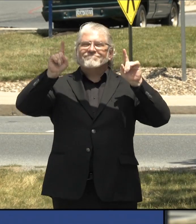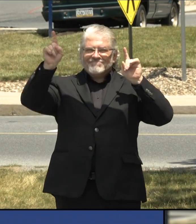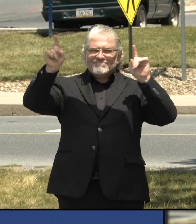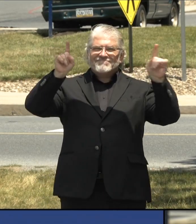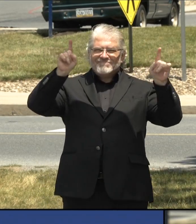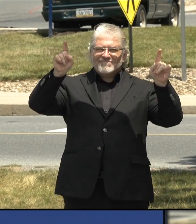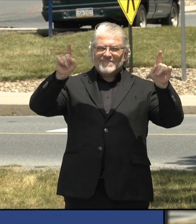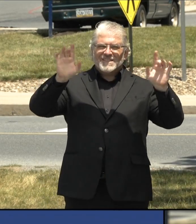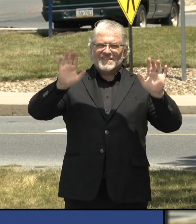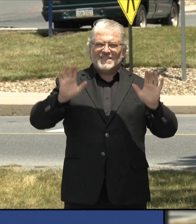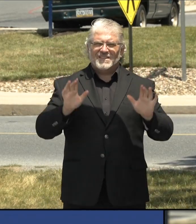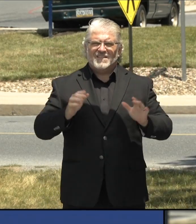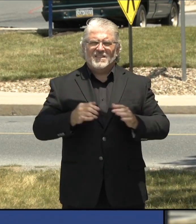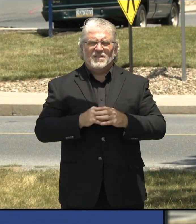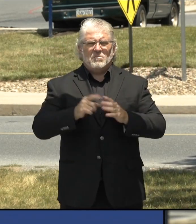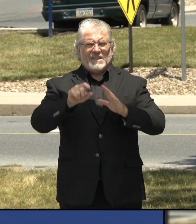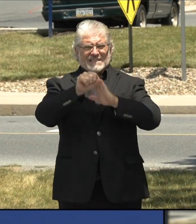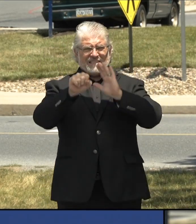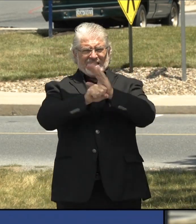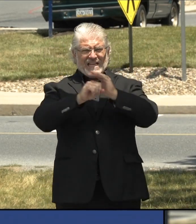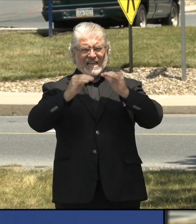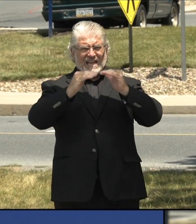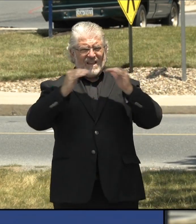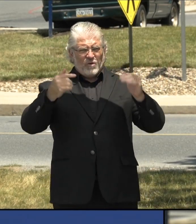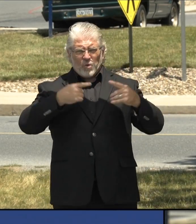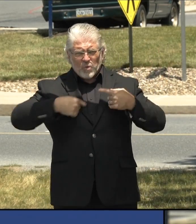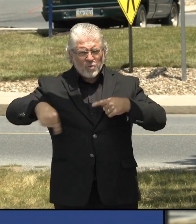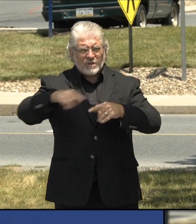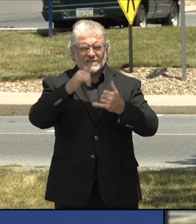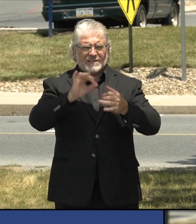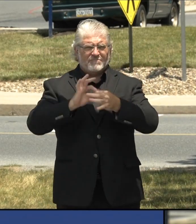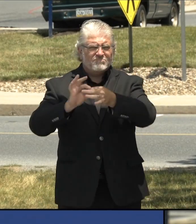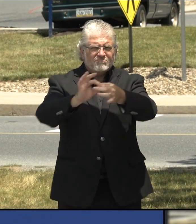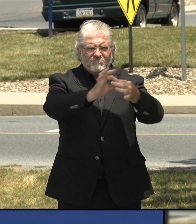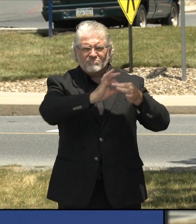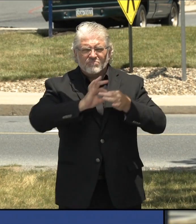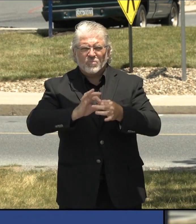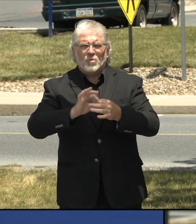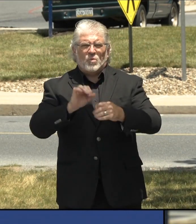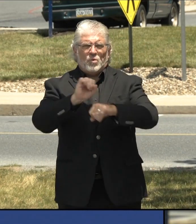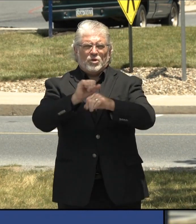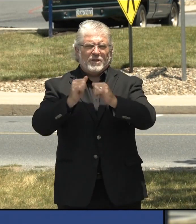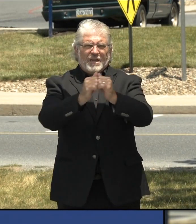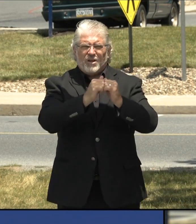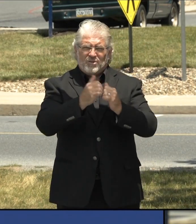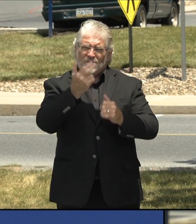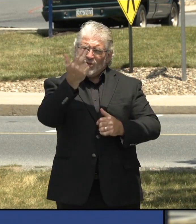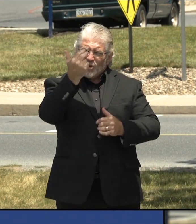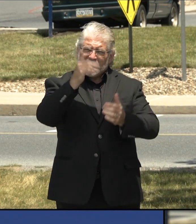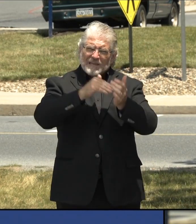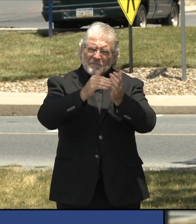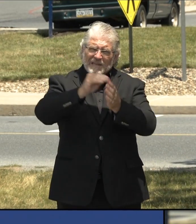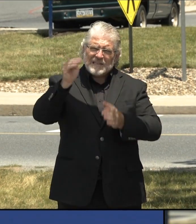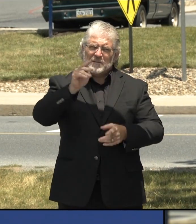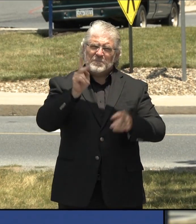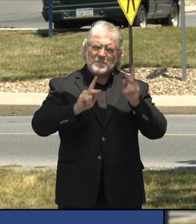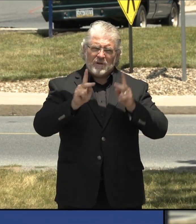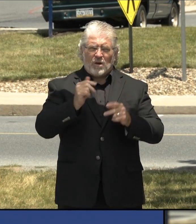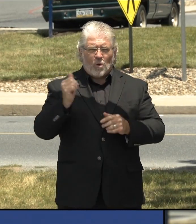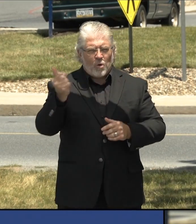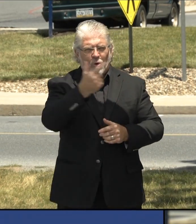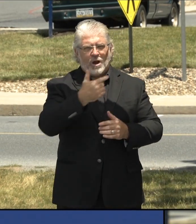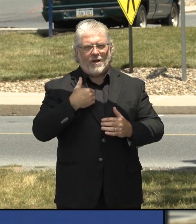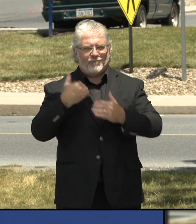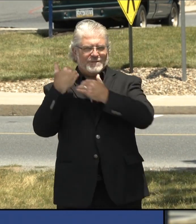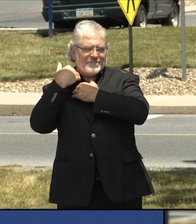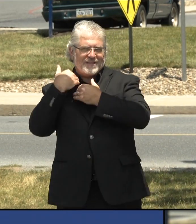reinforce the message that this is something that each and every one of the 13 million Pennsylvanians has a role to play. But that in addition to that,